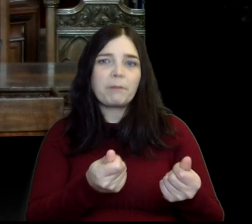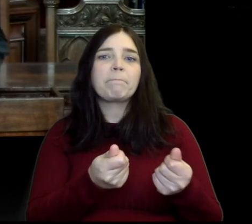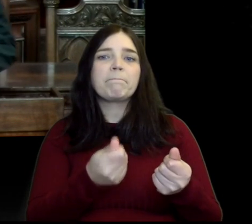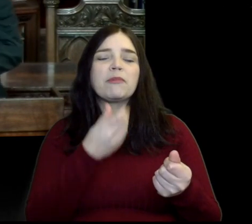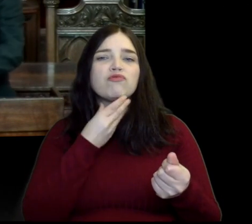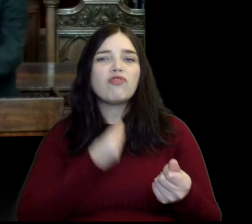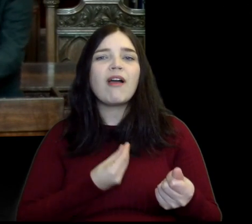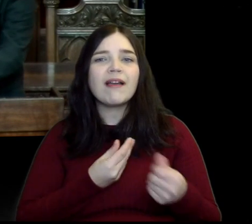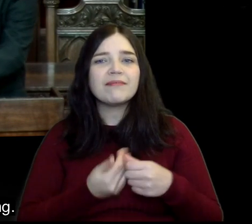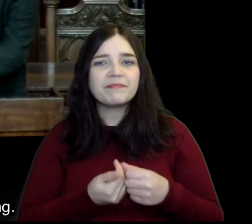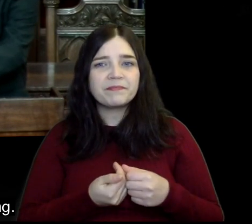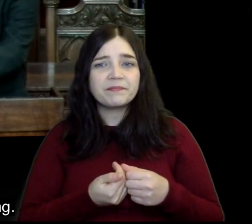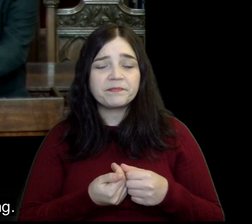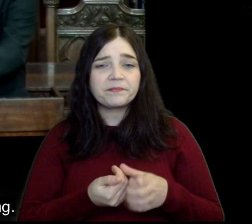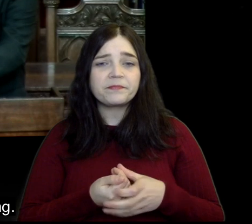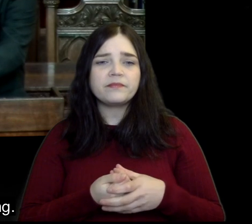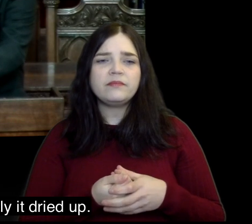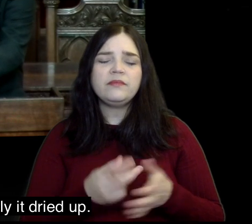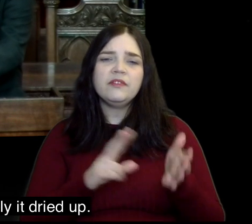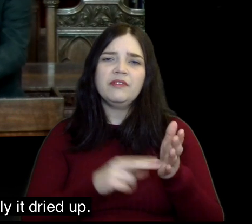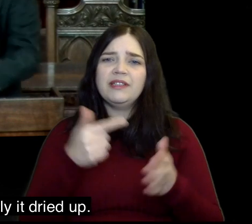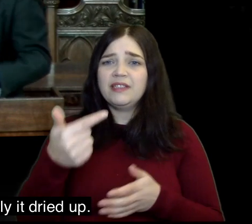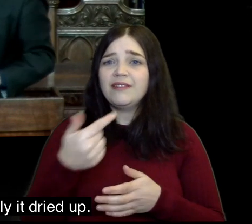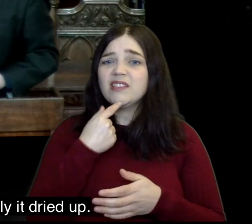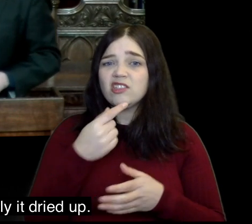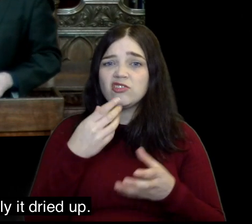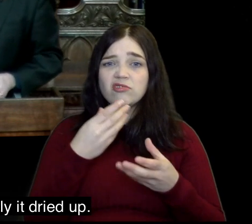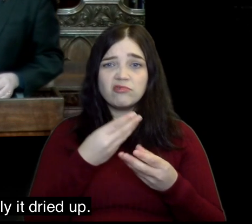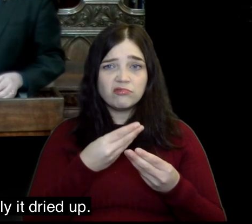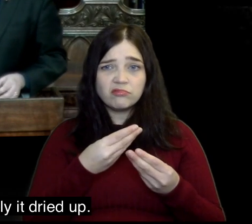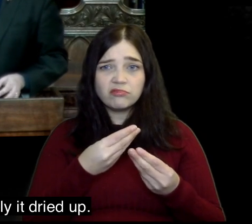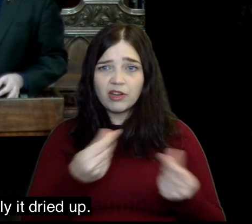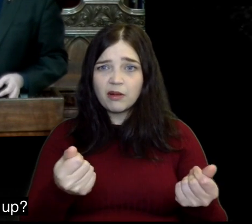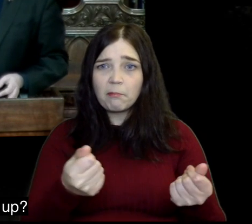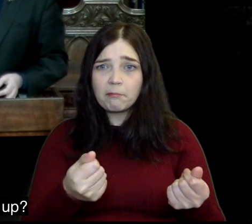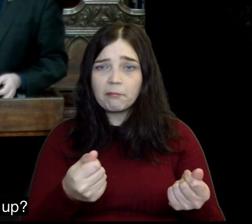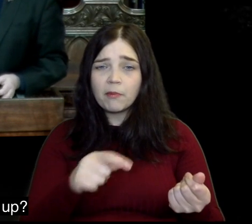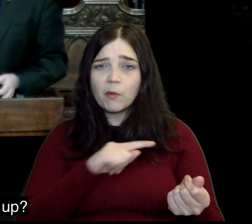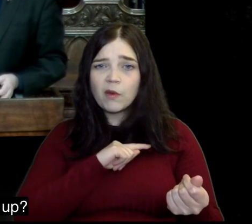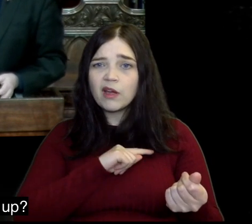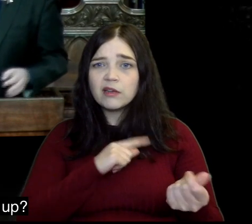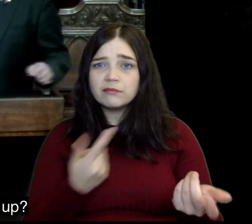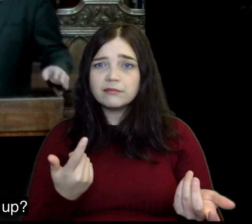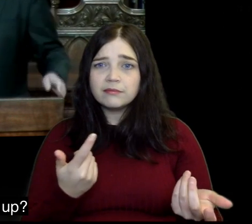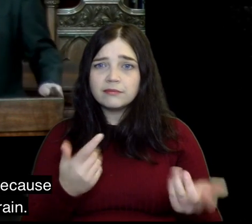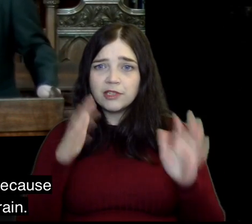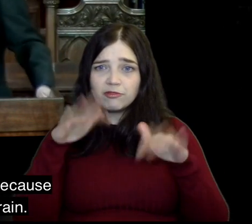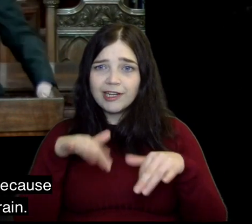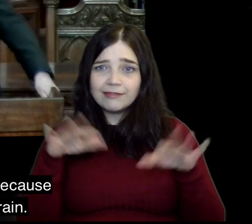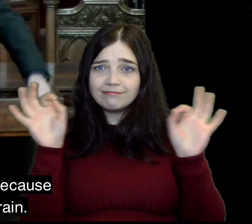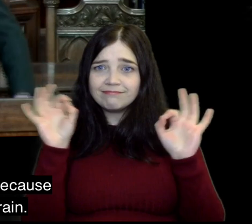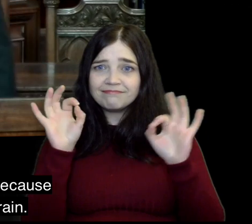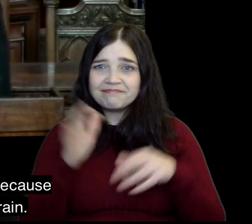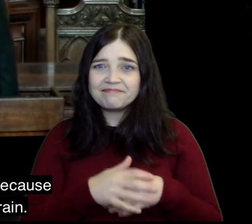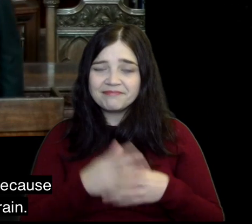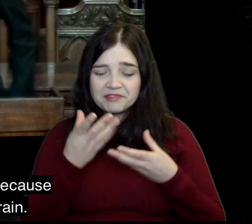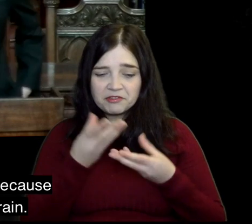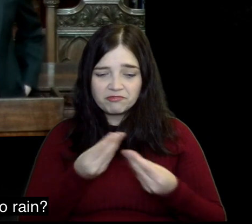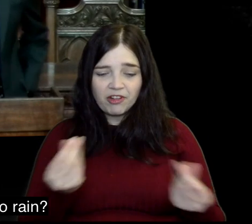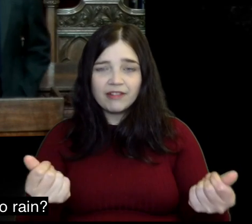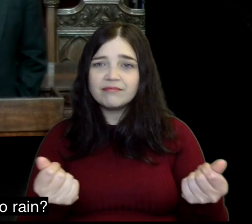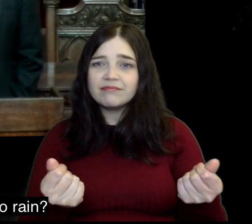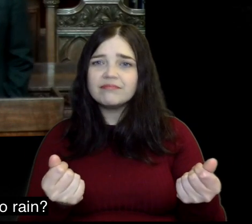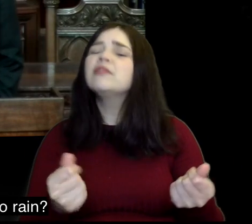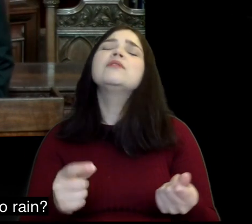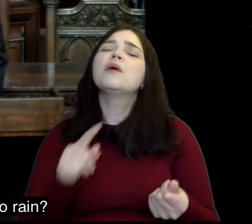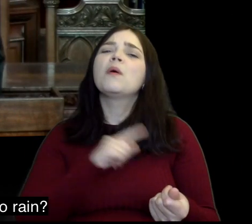the brook dries up it's interesting verse 7 says simply it dried up why did it dry up when it dried